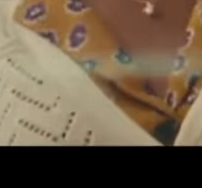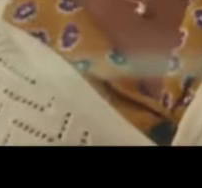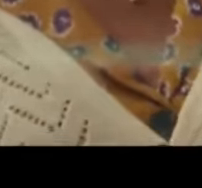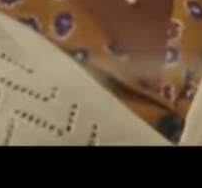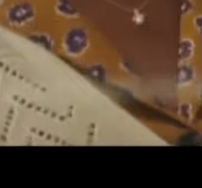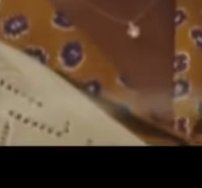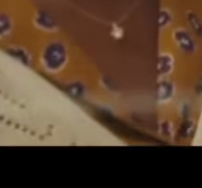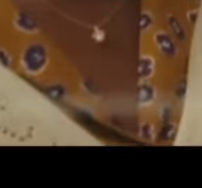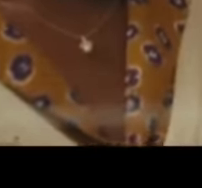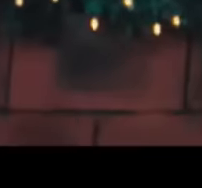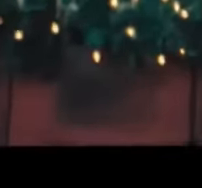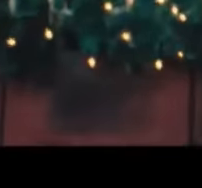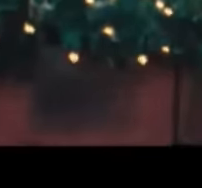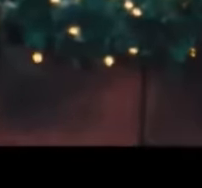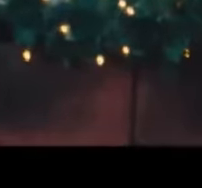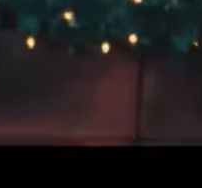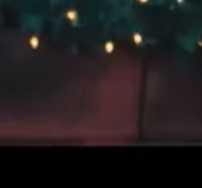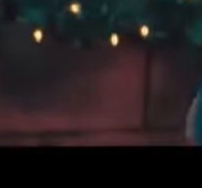Yes. Yes. Yes.